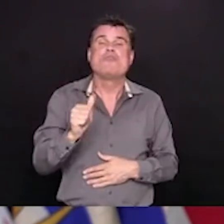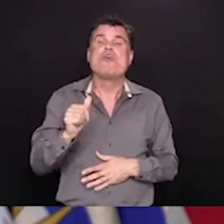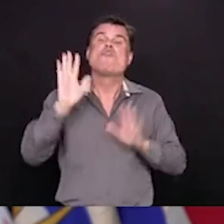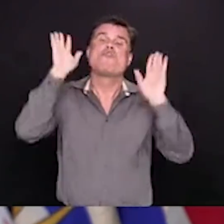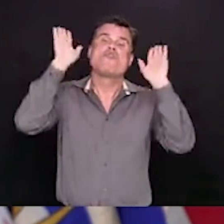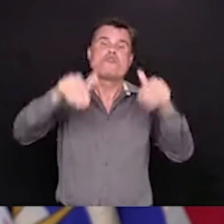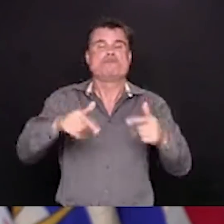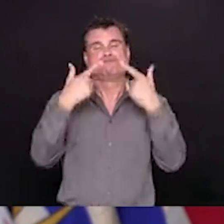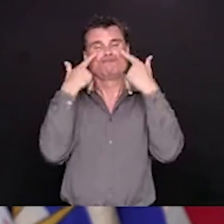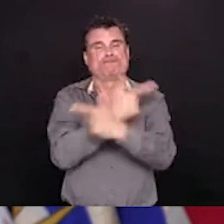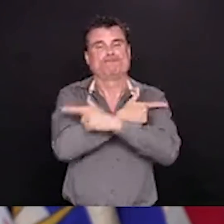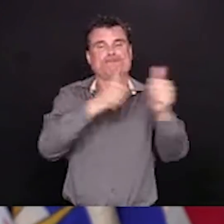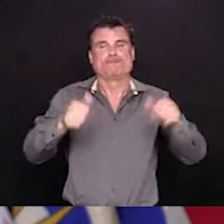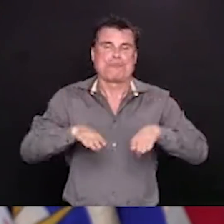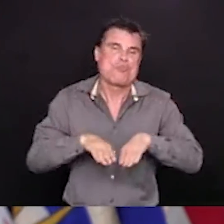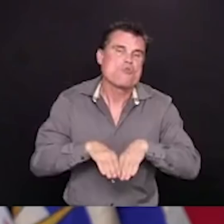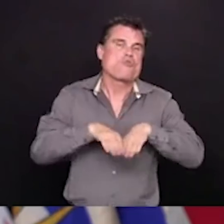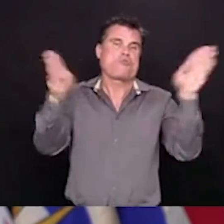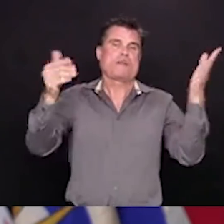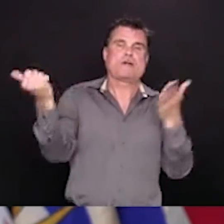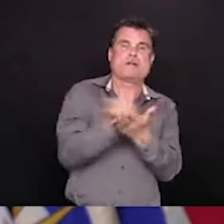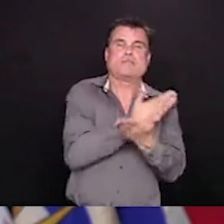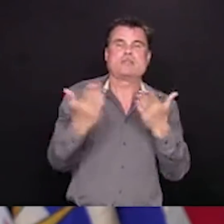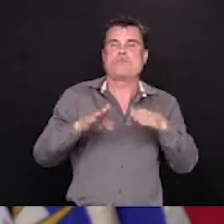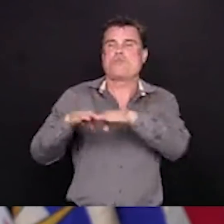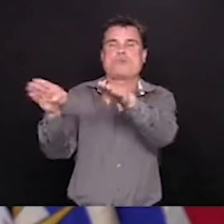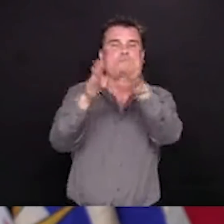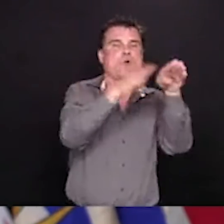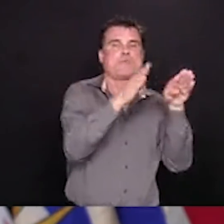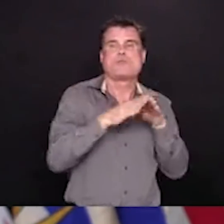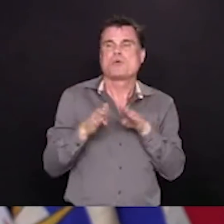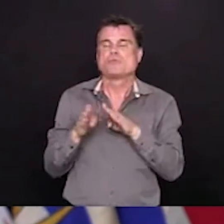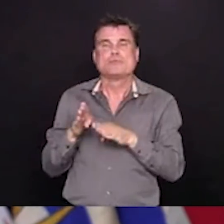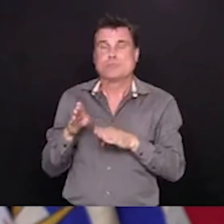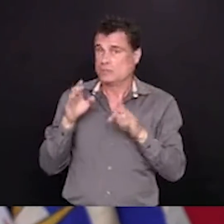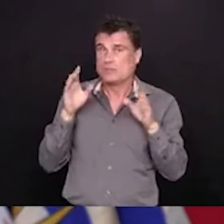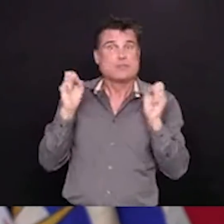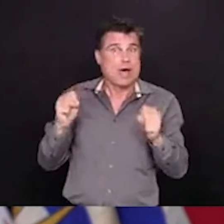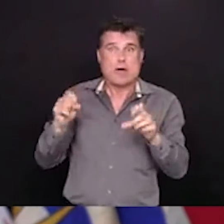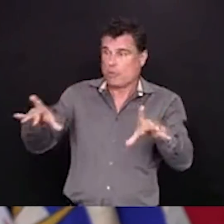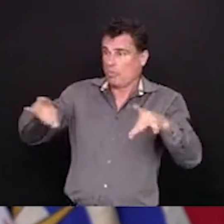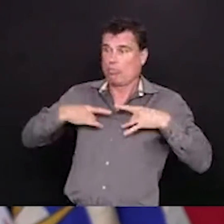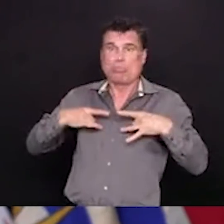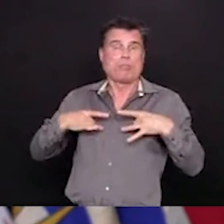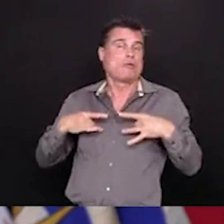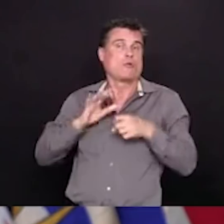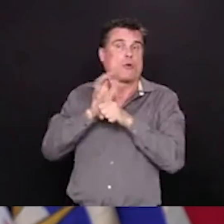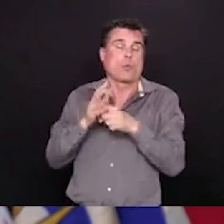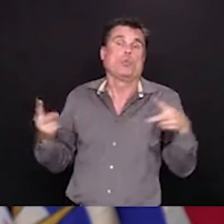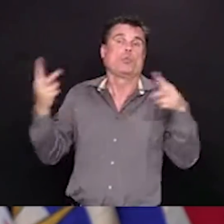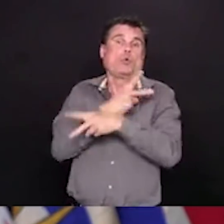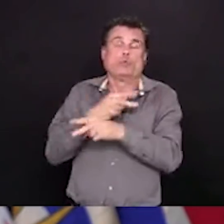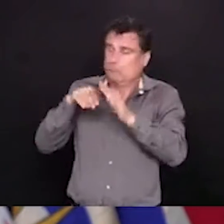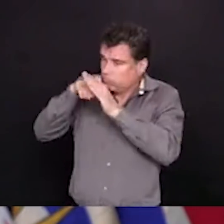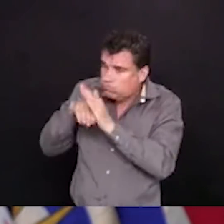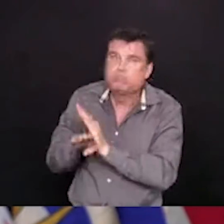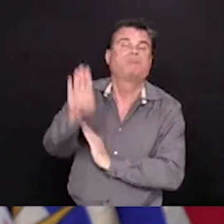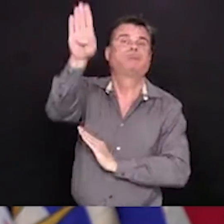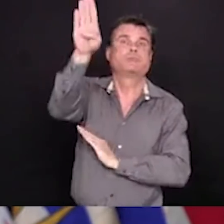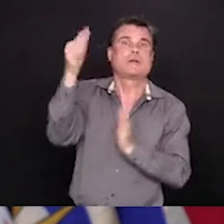spread of this virus in the province. So our new normal for the next coming months will still have restrictions.